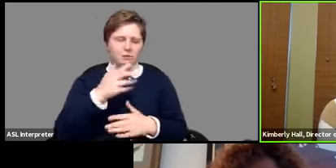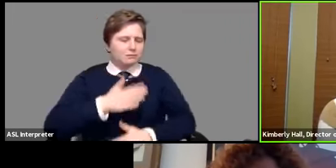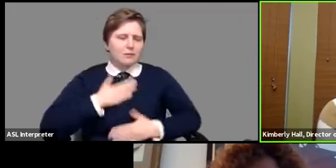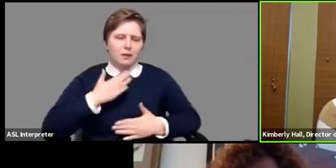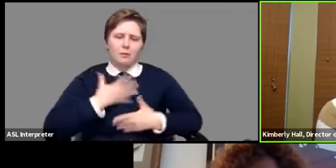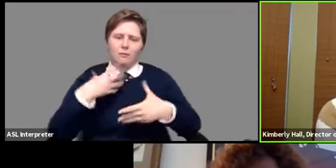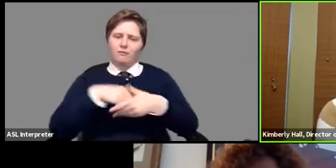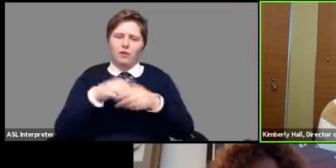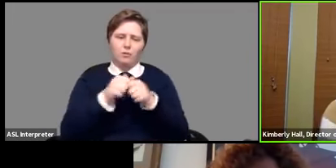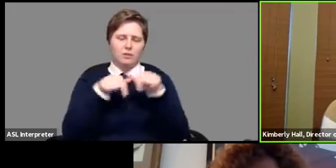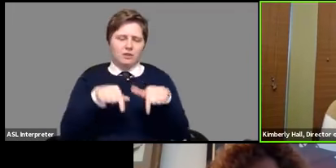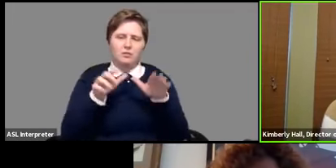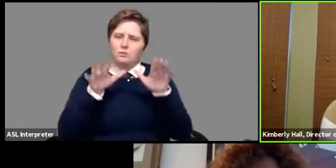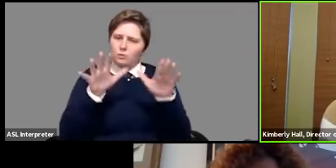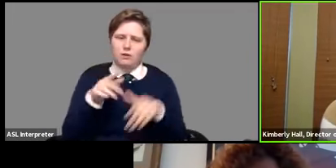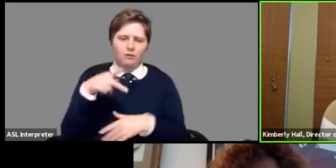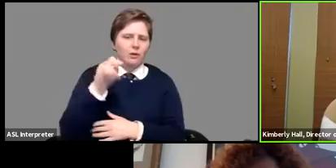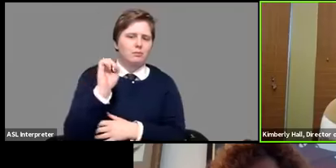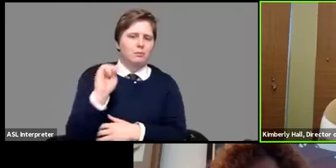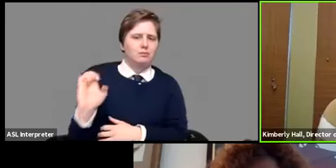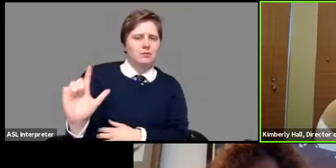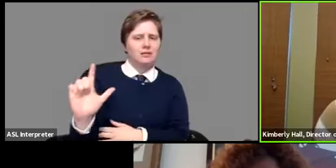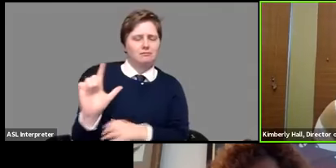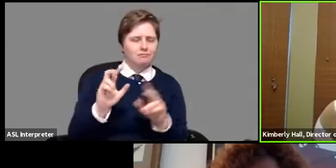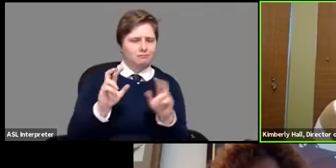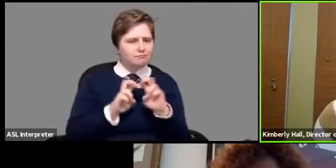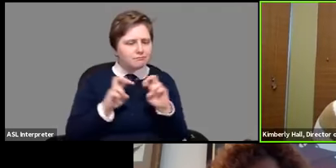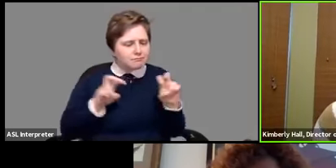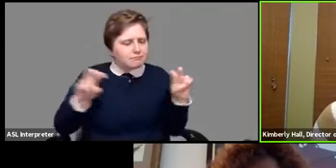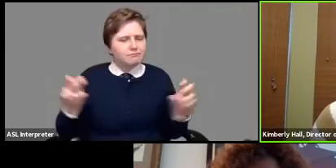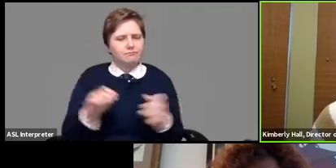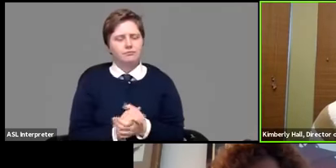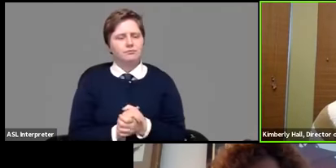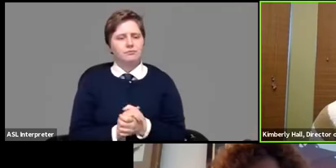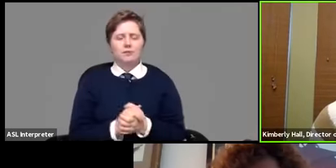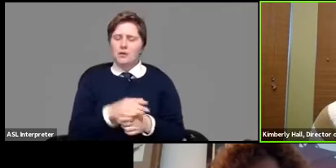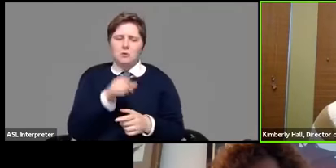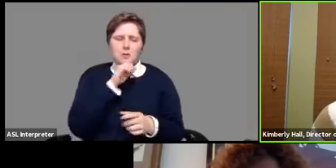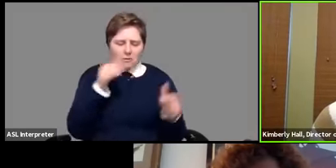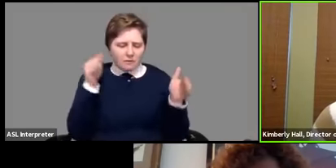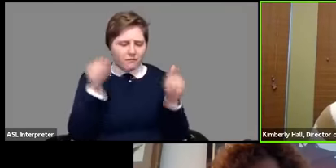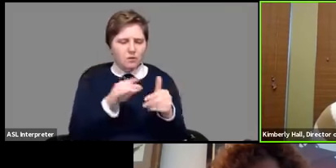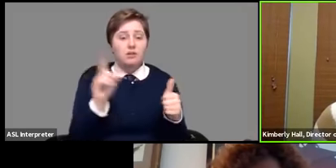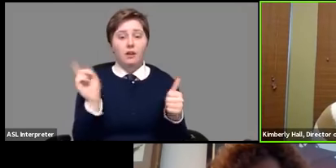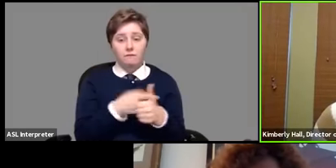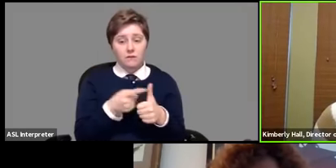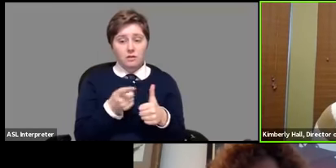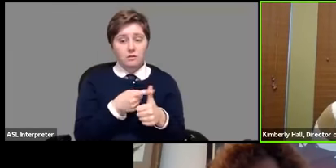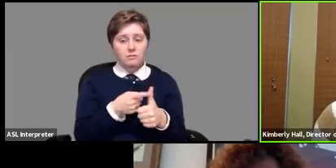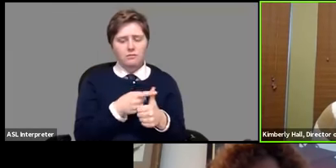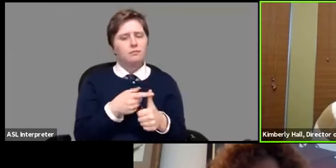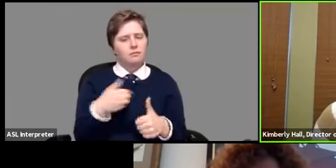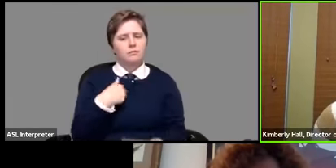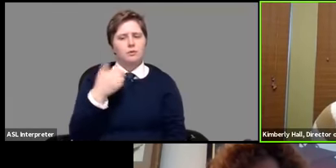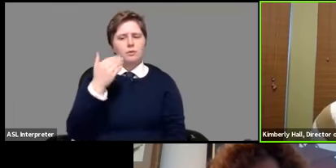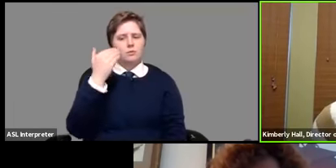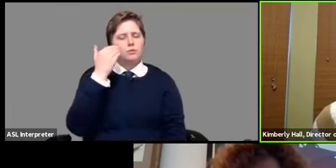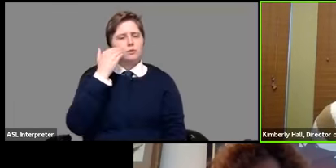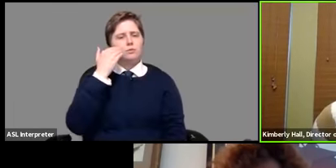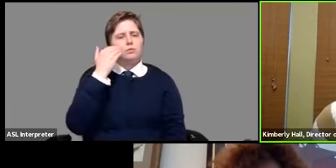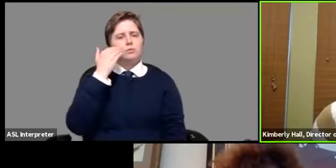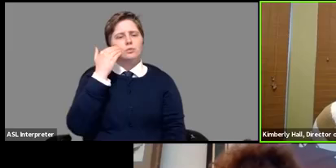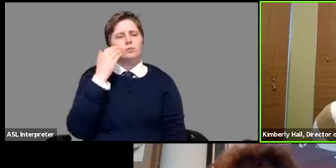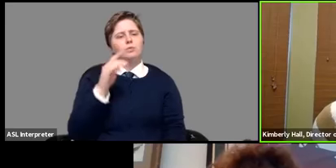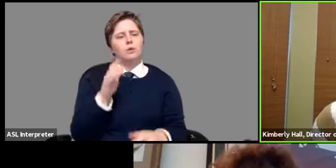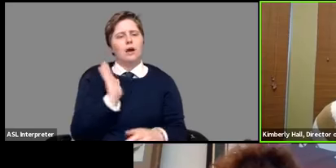a part of this esteemed panel as we get uh right to it first and foremost i know and that